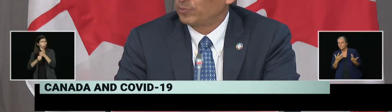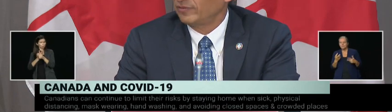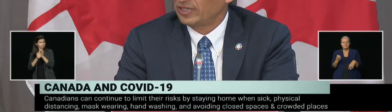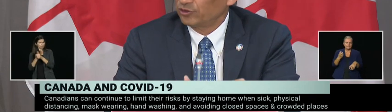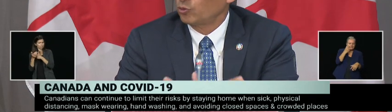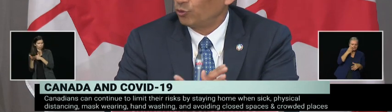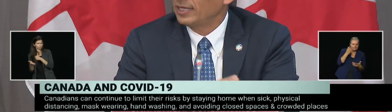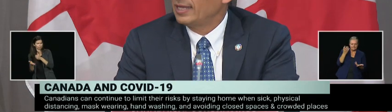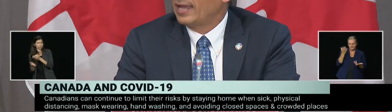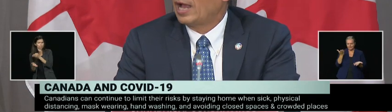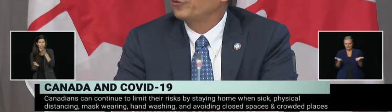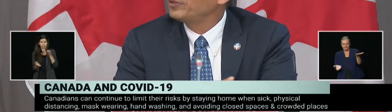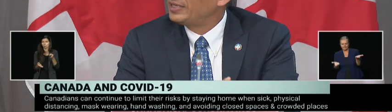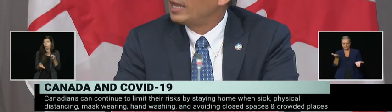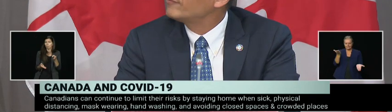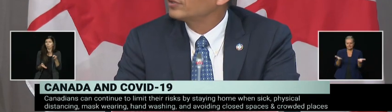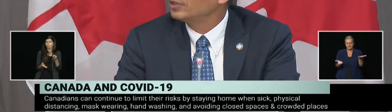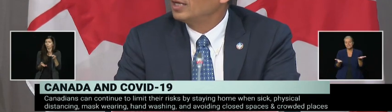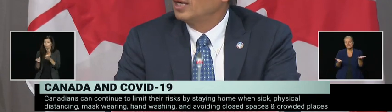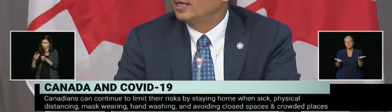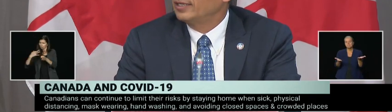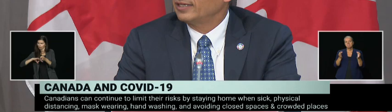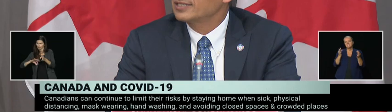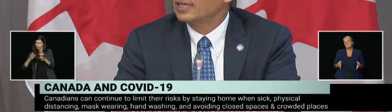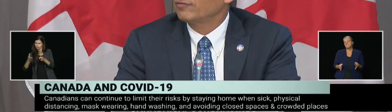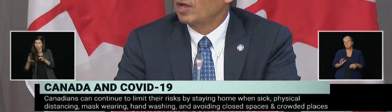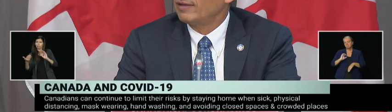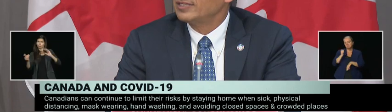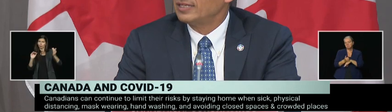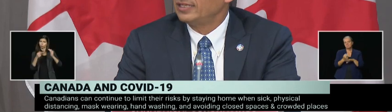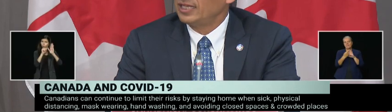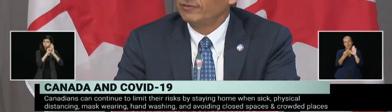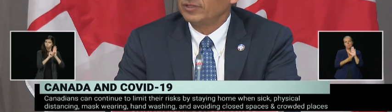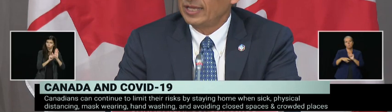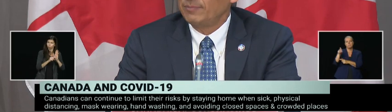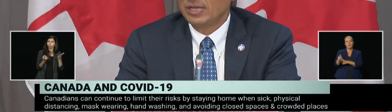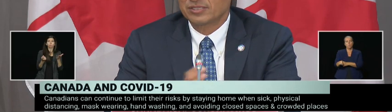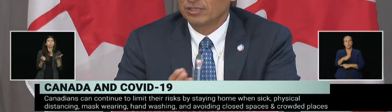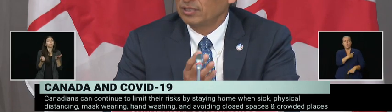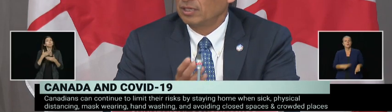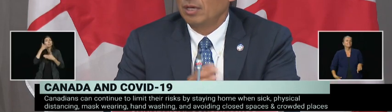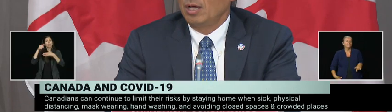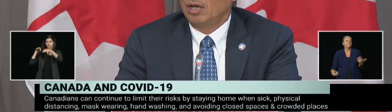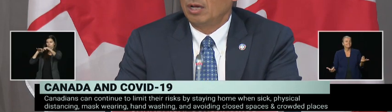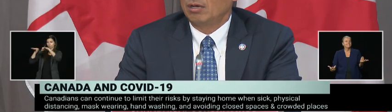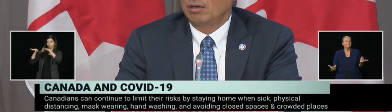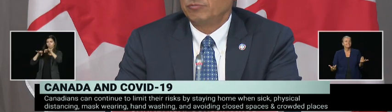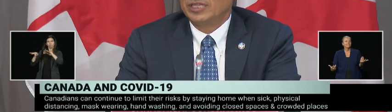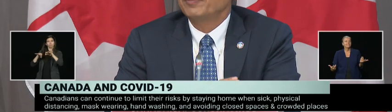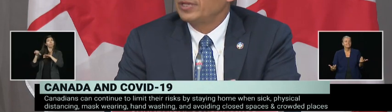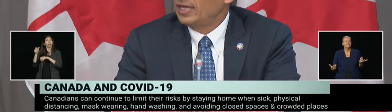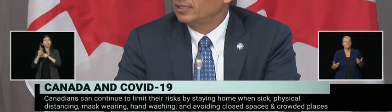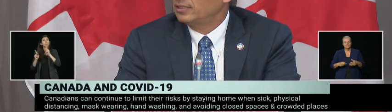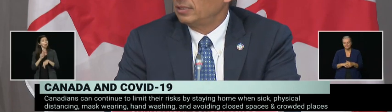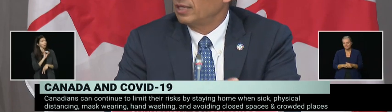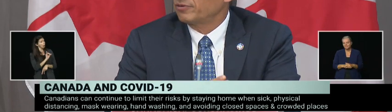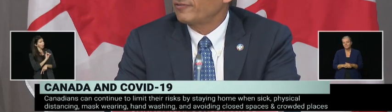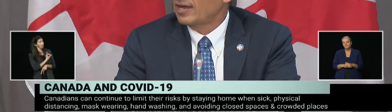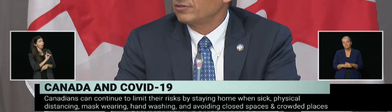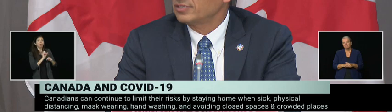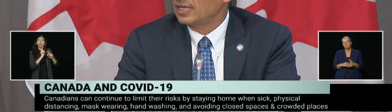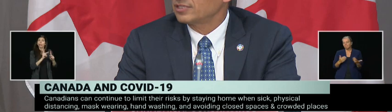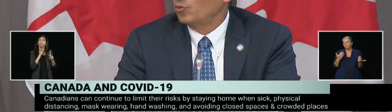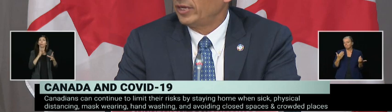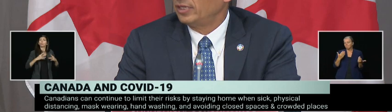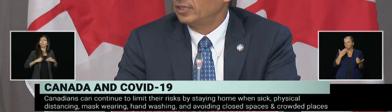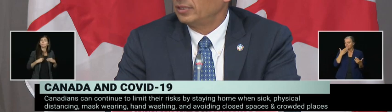another example of another, quote, healthy behavior that can save lives, that at the end of the day, based on the uptake and other